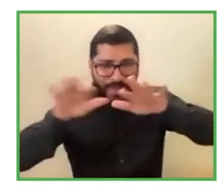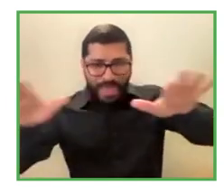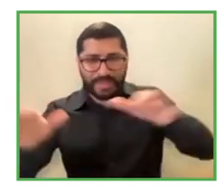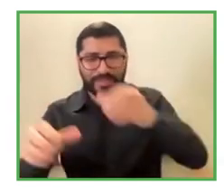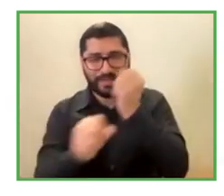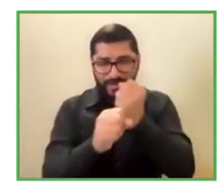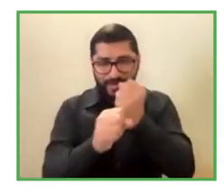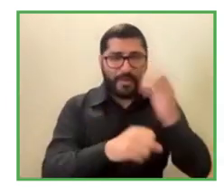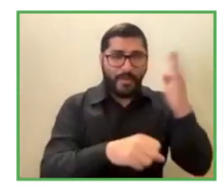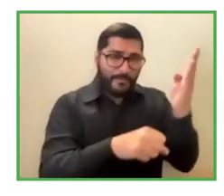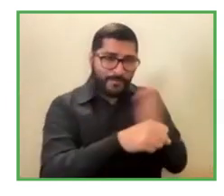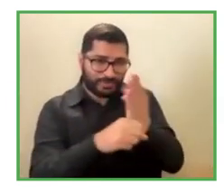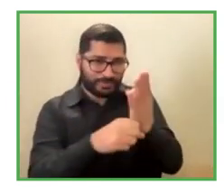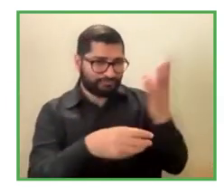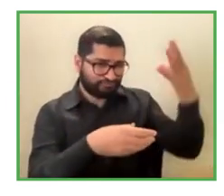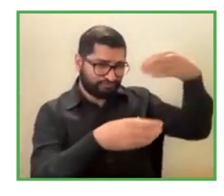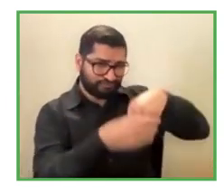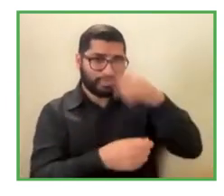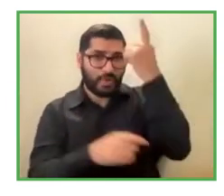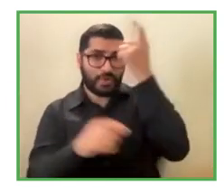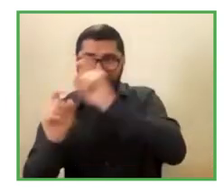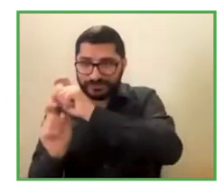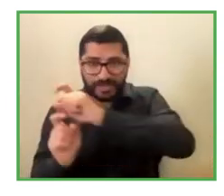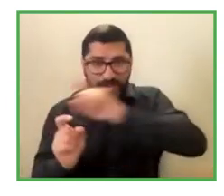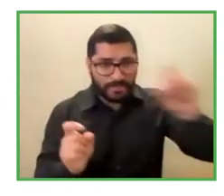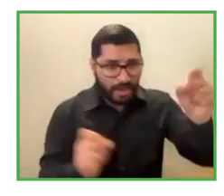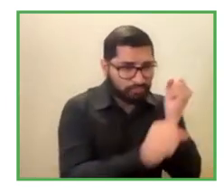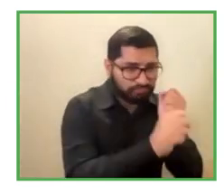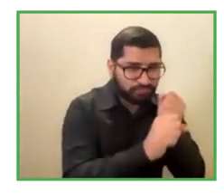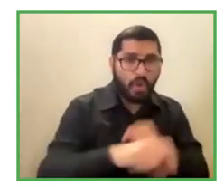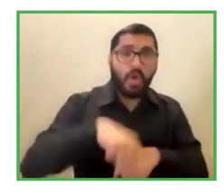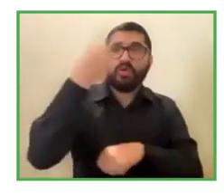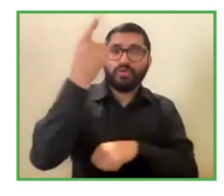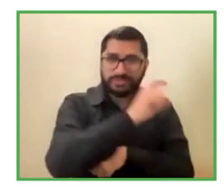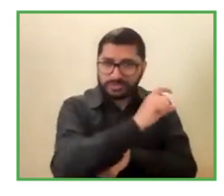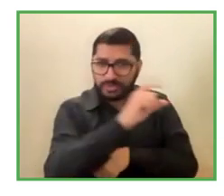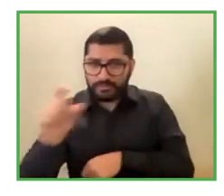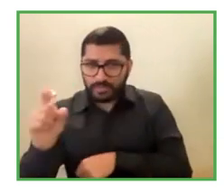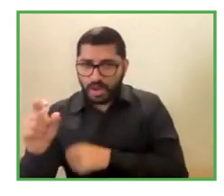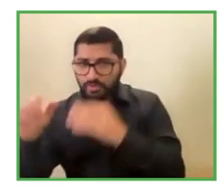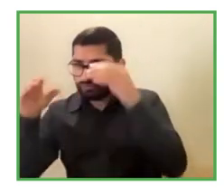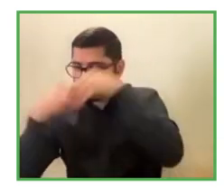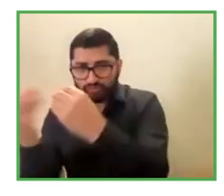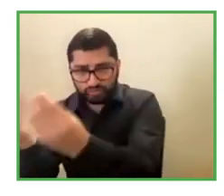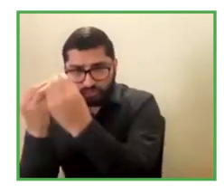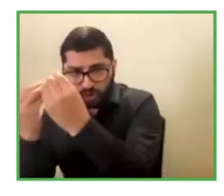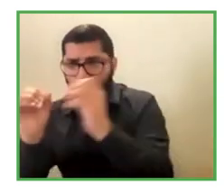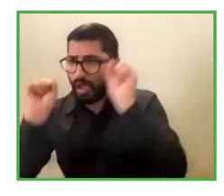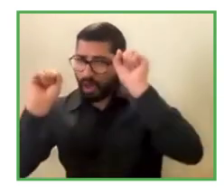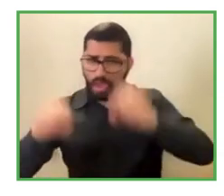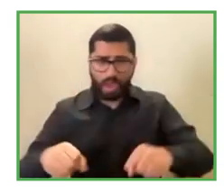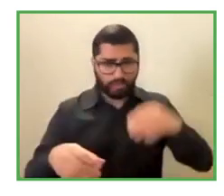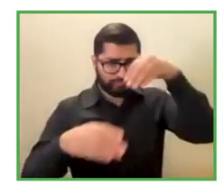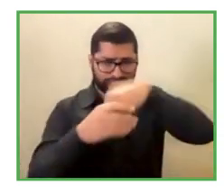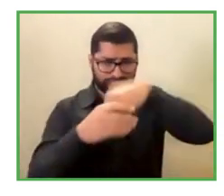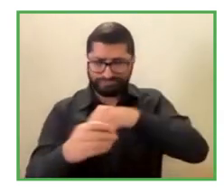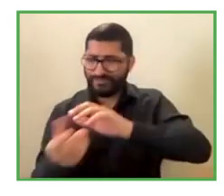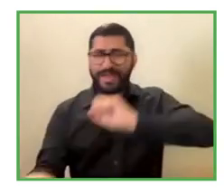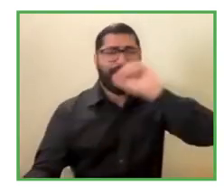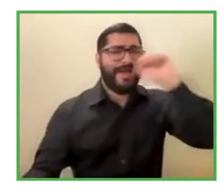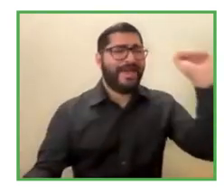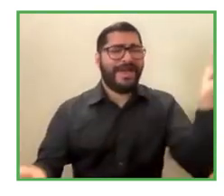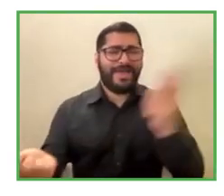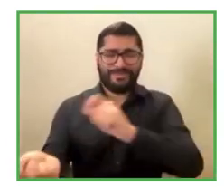for our mechanics where they work both at our shops and also